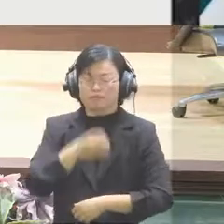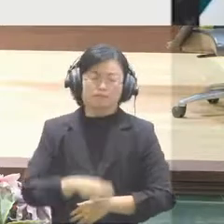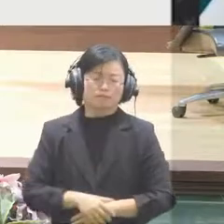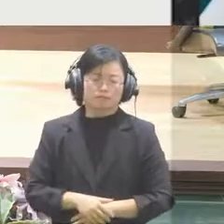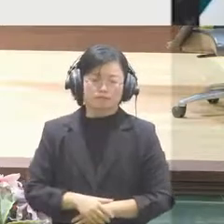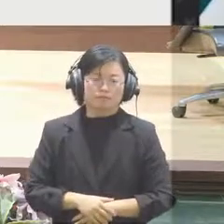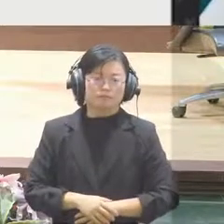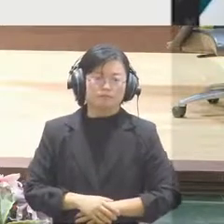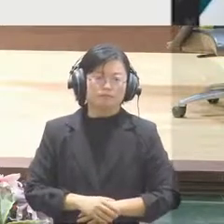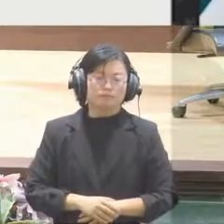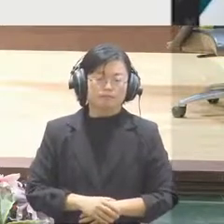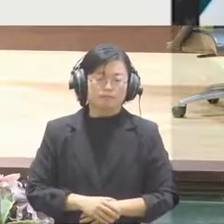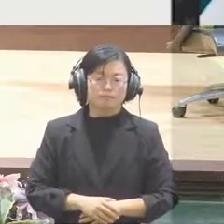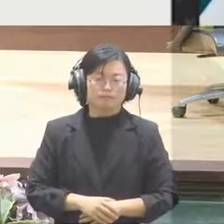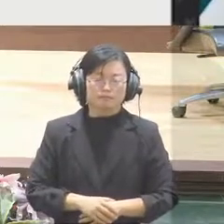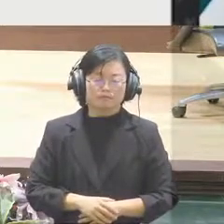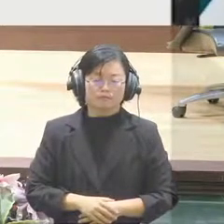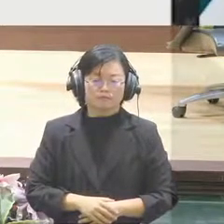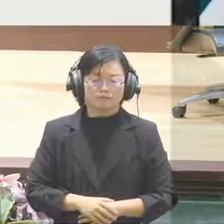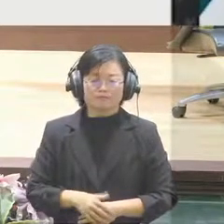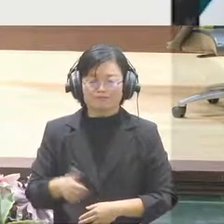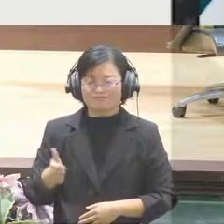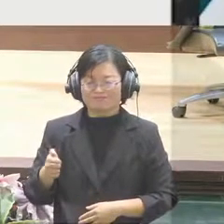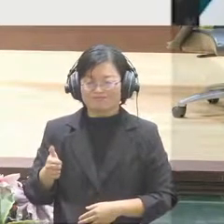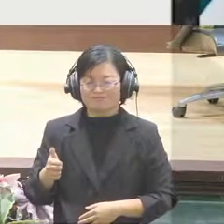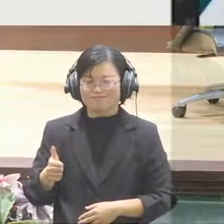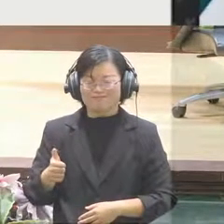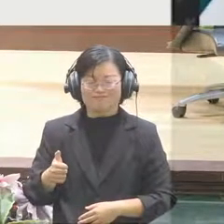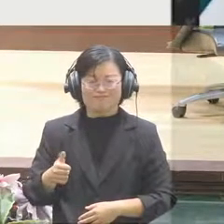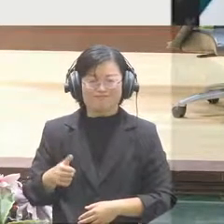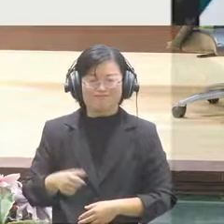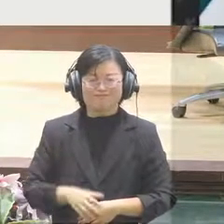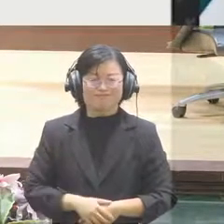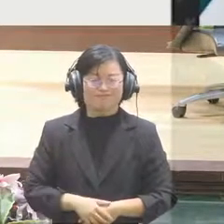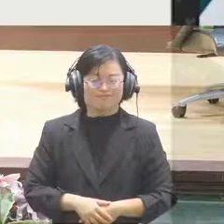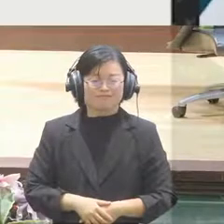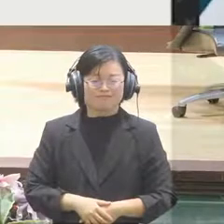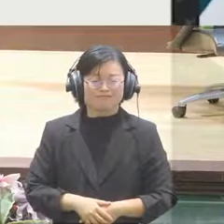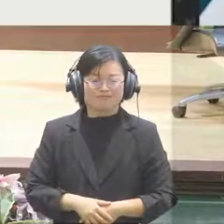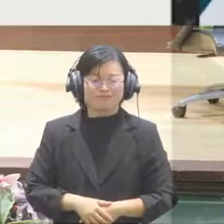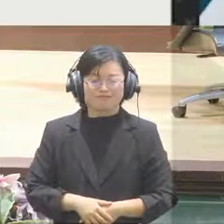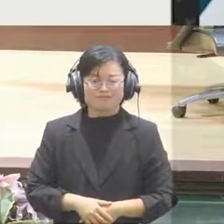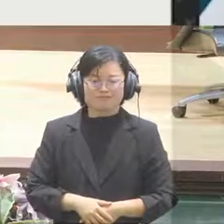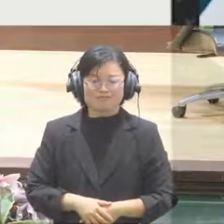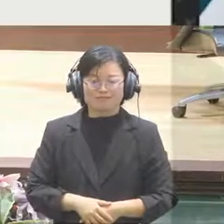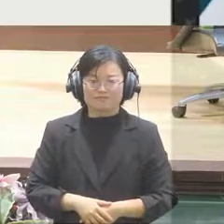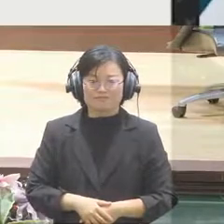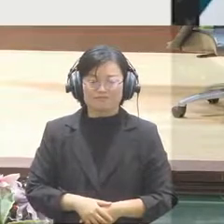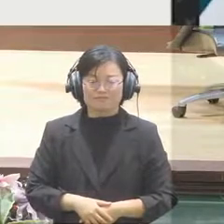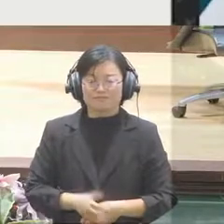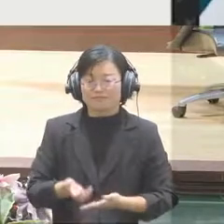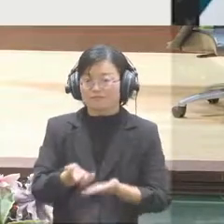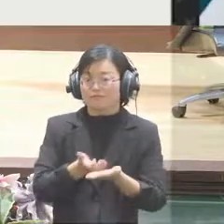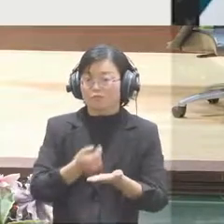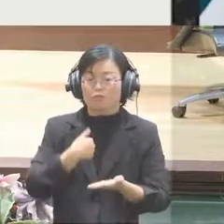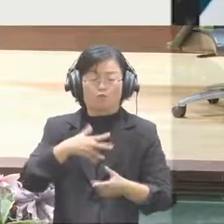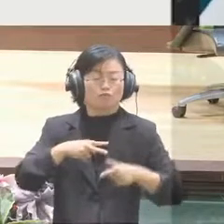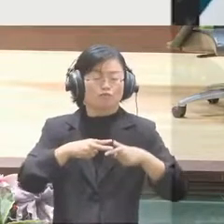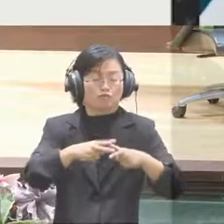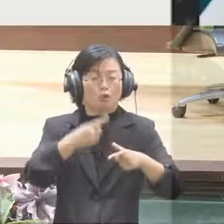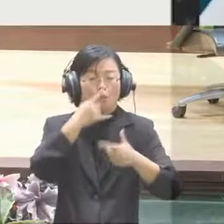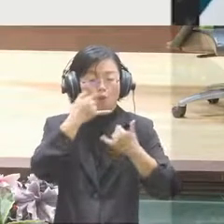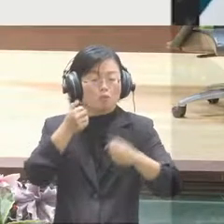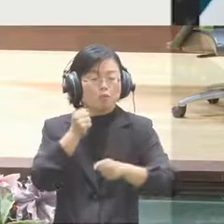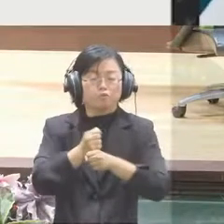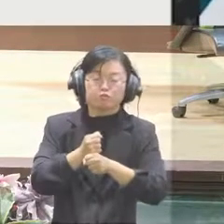Yeah, thank you, Brian, because we have already introduced what we do and the current... Especially the